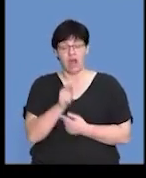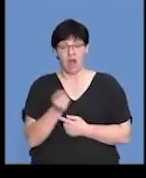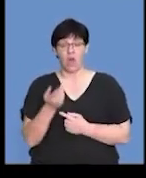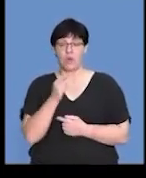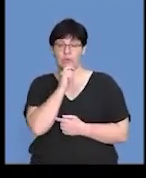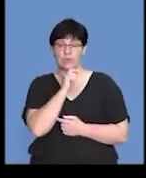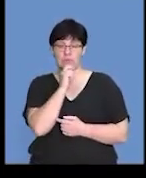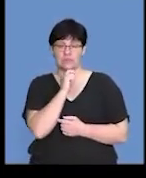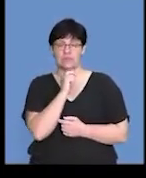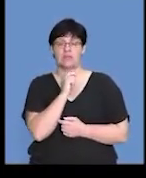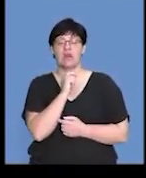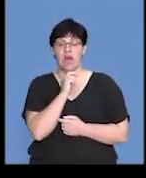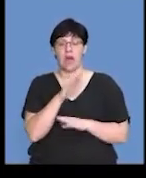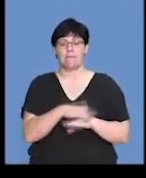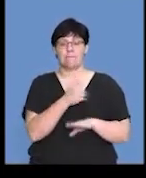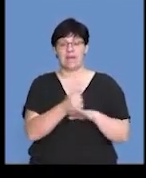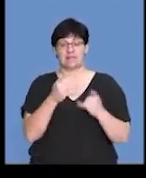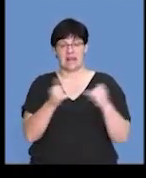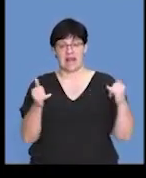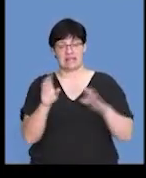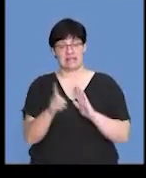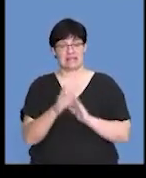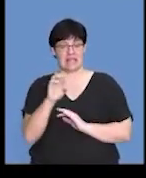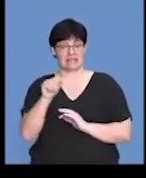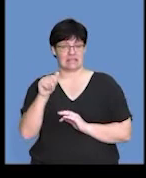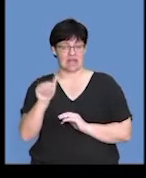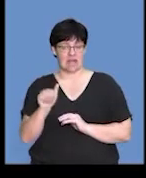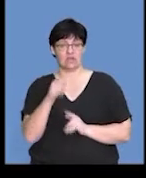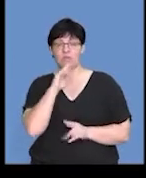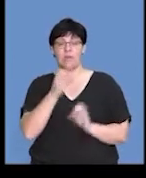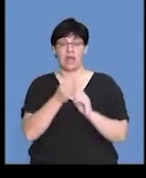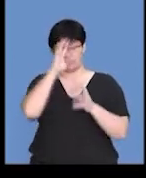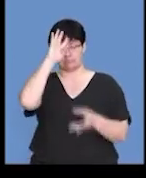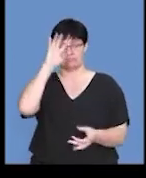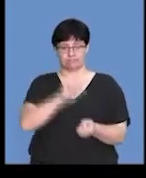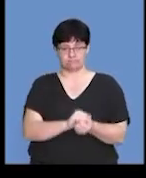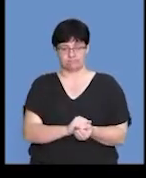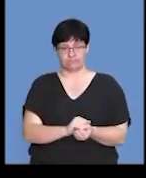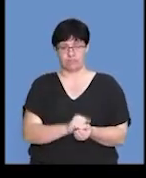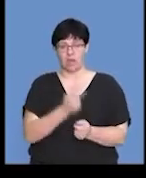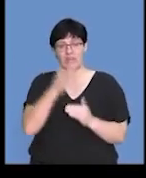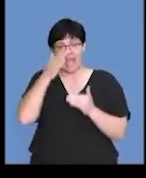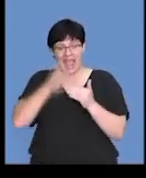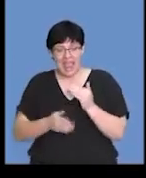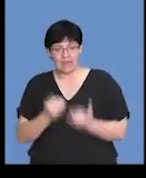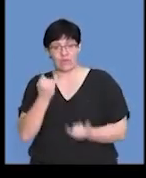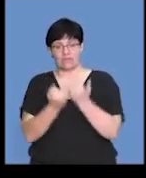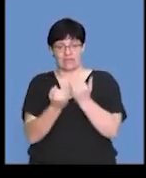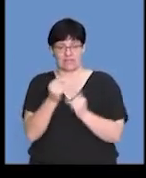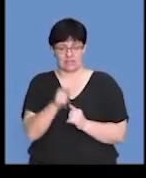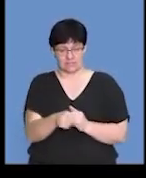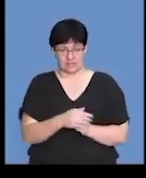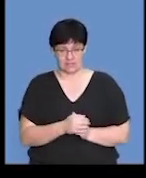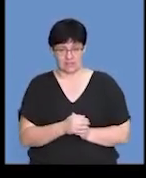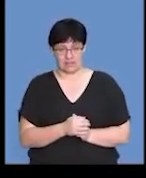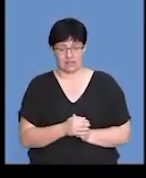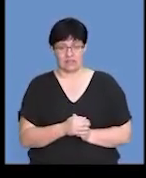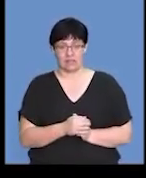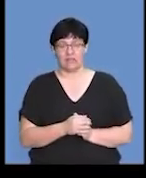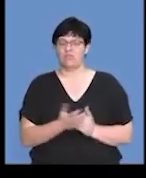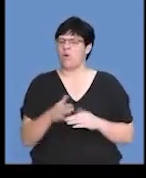is used as a baseline data to make a conclusion at the end of the experiment? So,